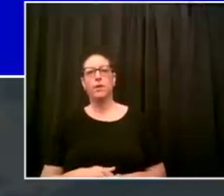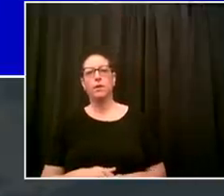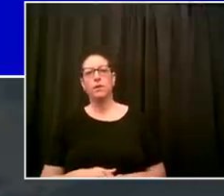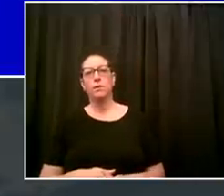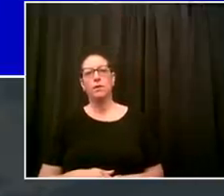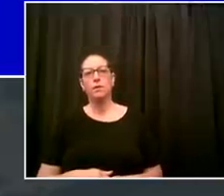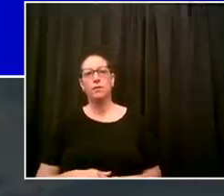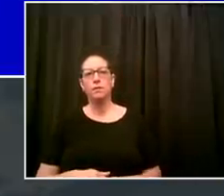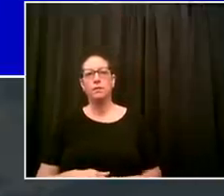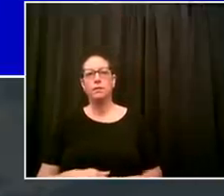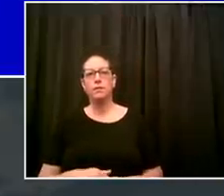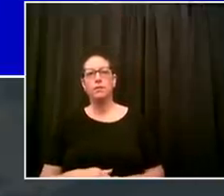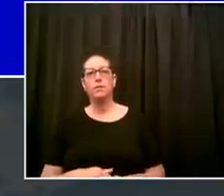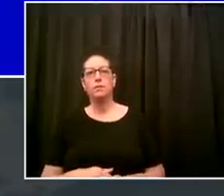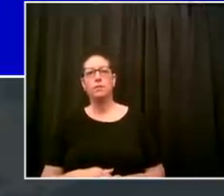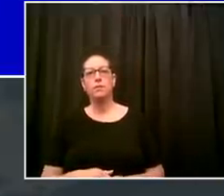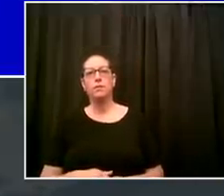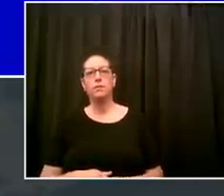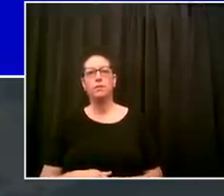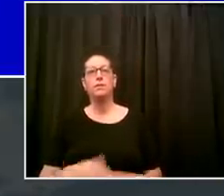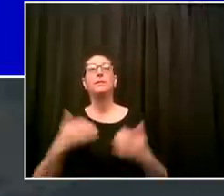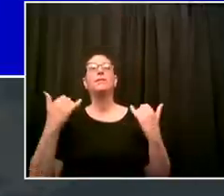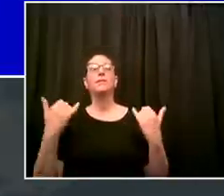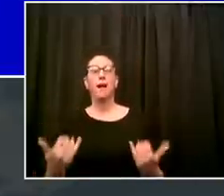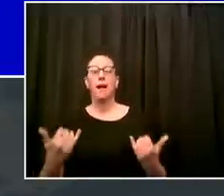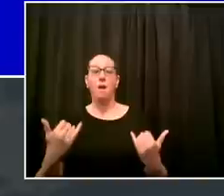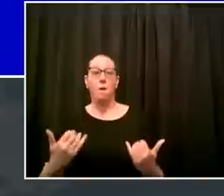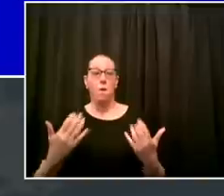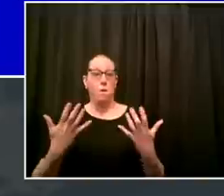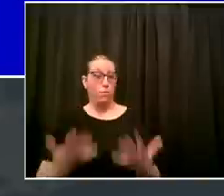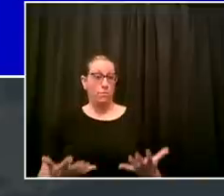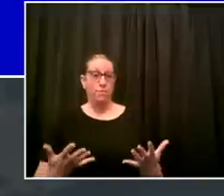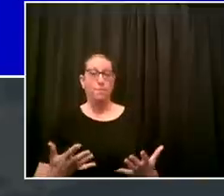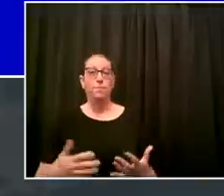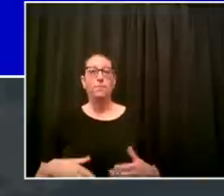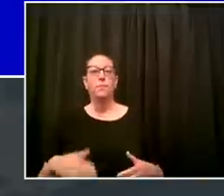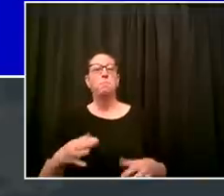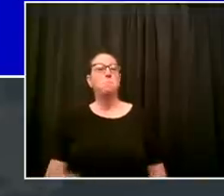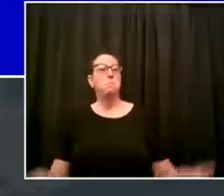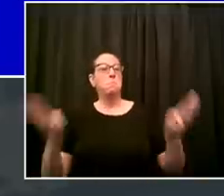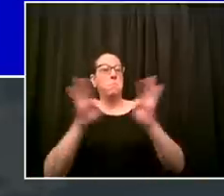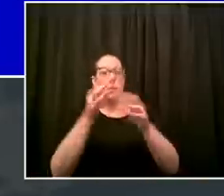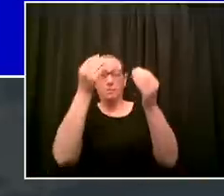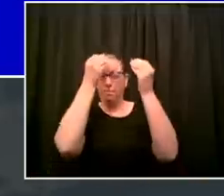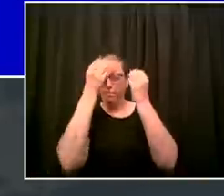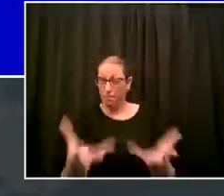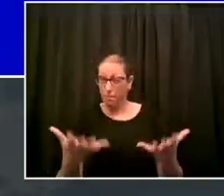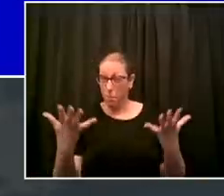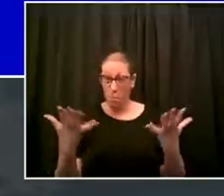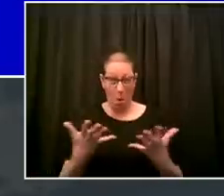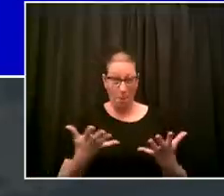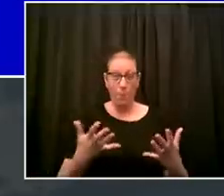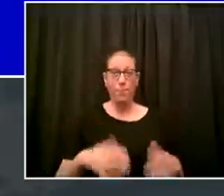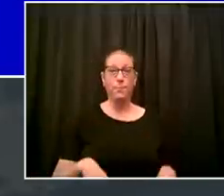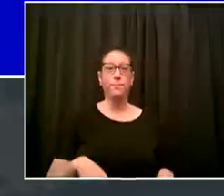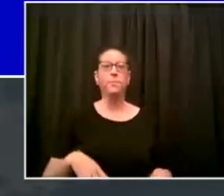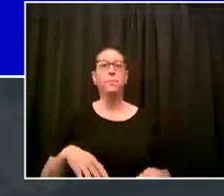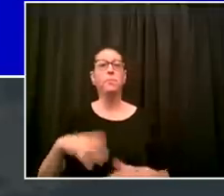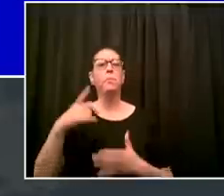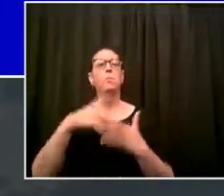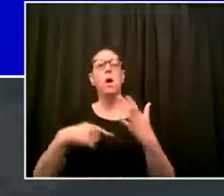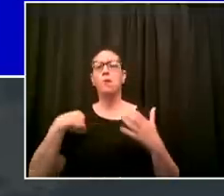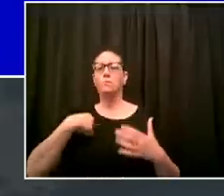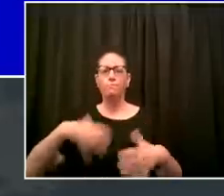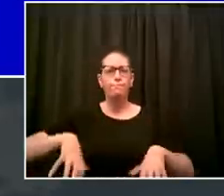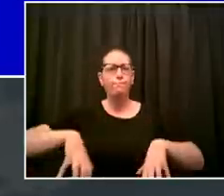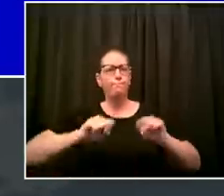we have to do it because we learned we could not depend on the federal government we had to do it because we saw the entire international market fall